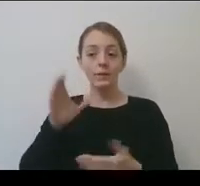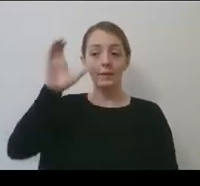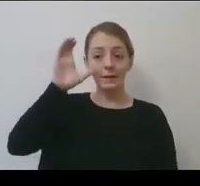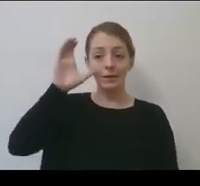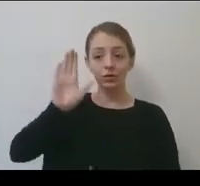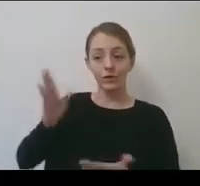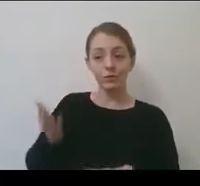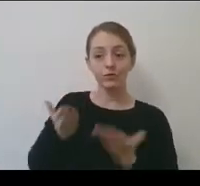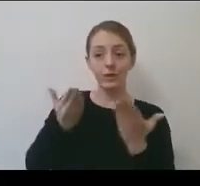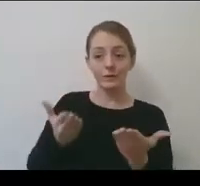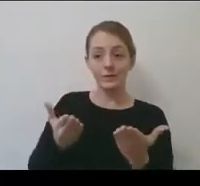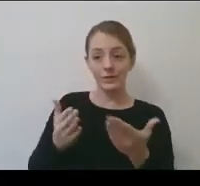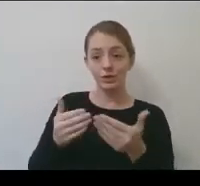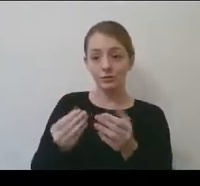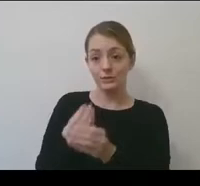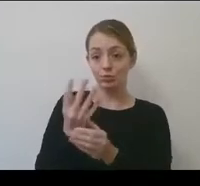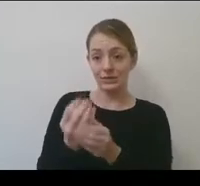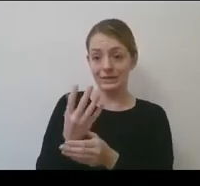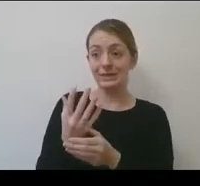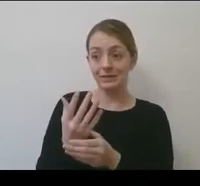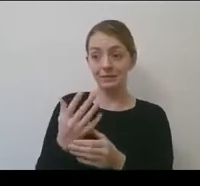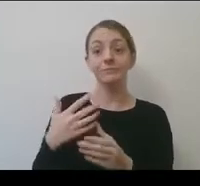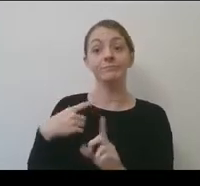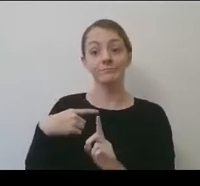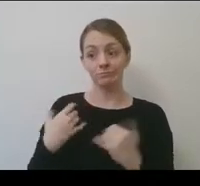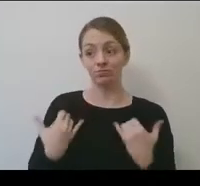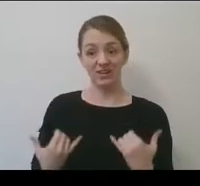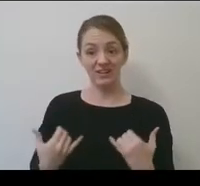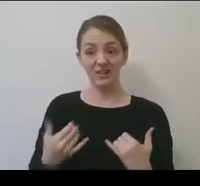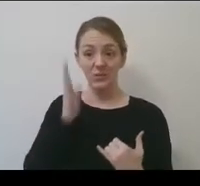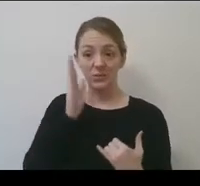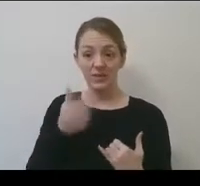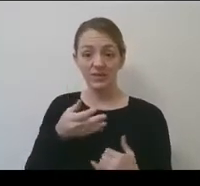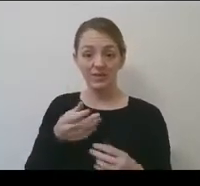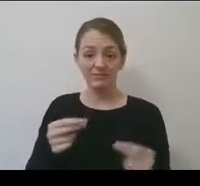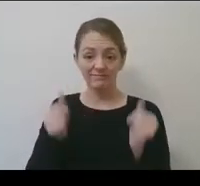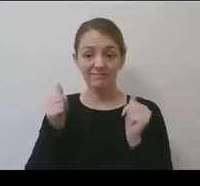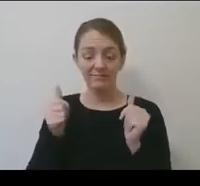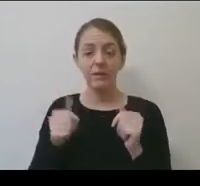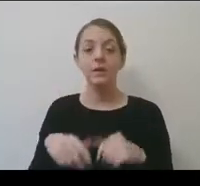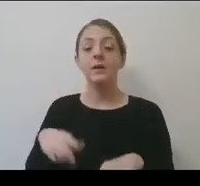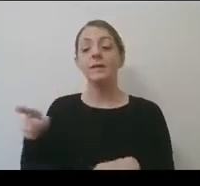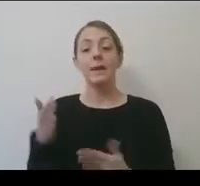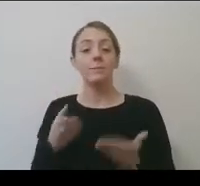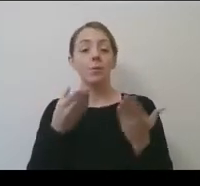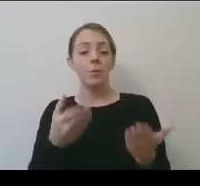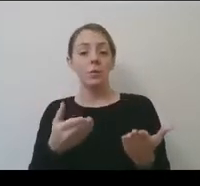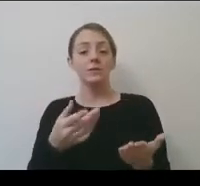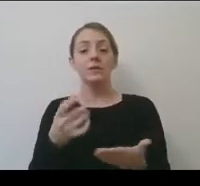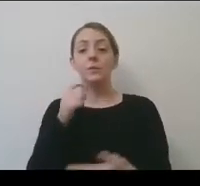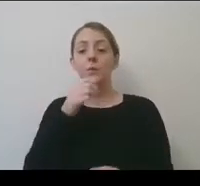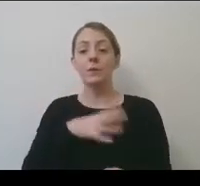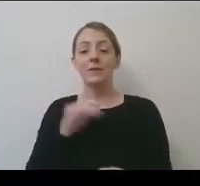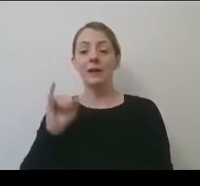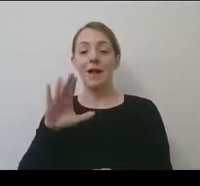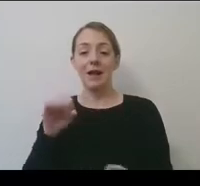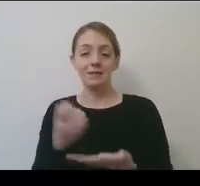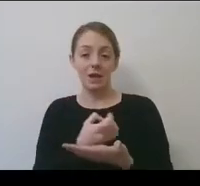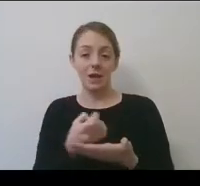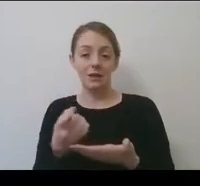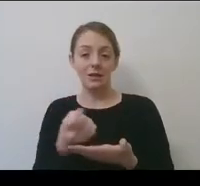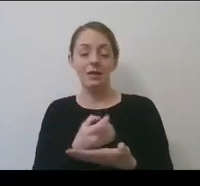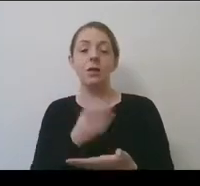but immediately. And they are proposing that, um, in women's ice hockey, three are added to squad size, two in softball,